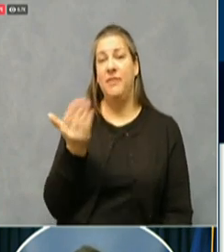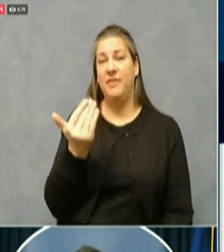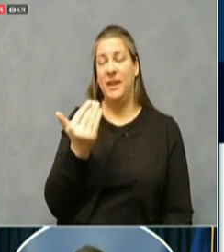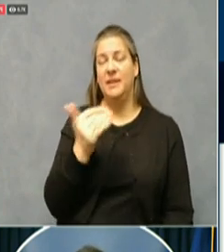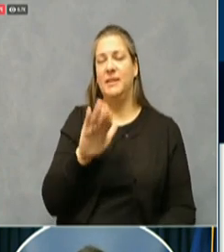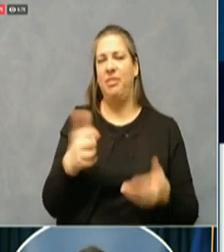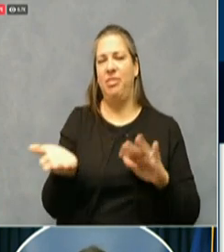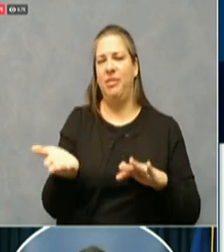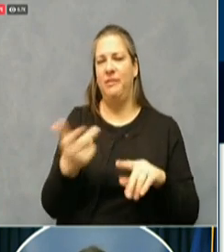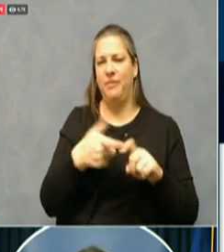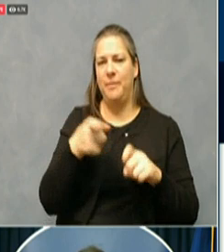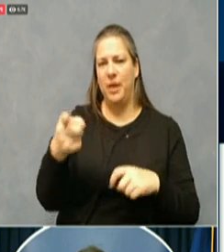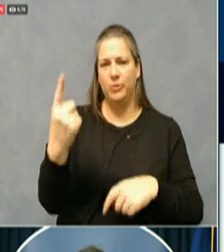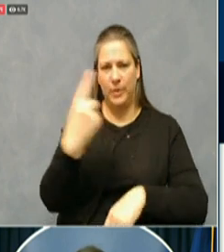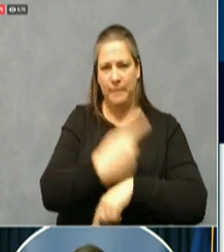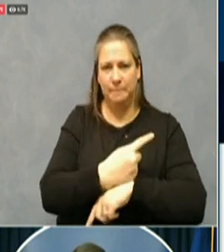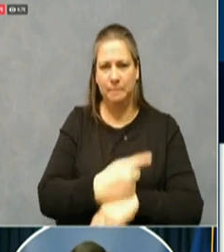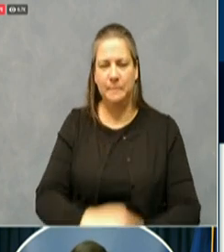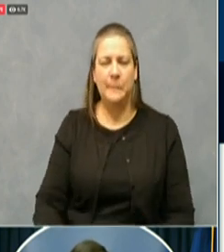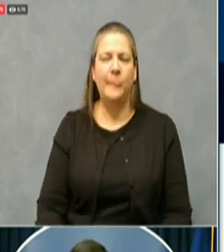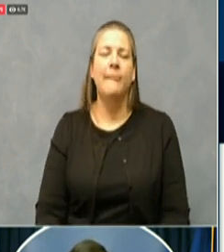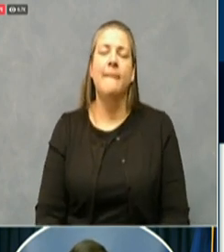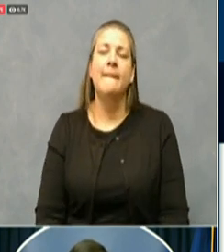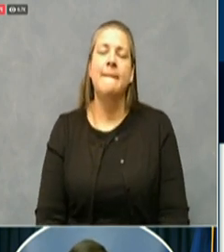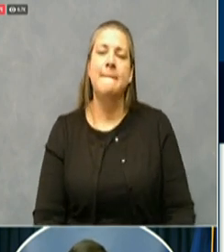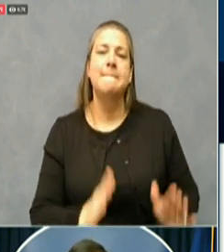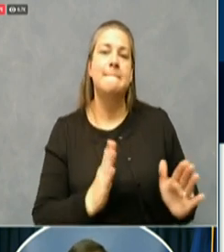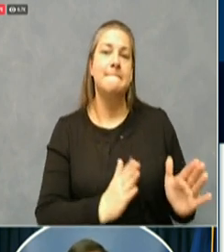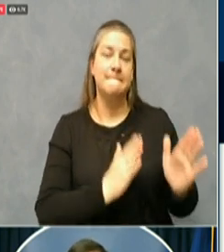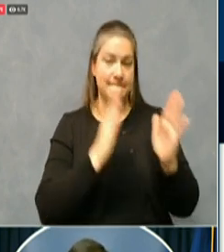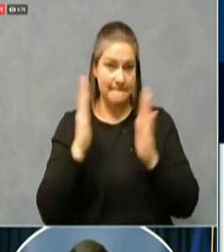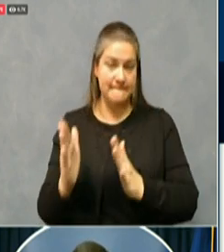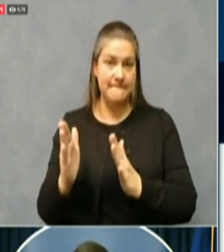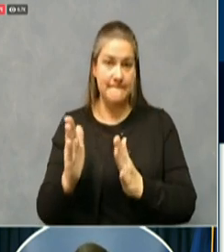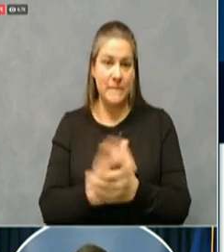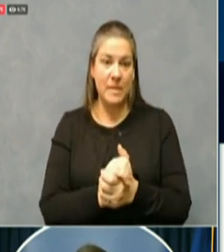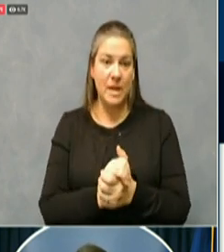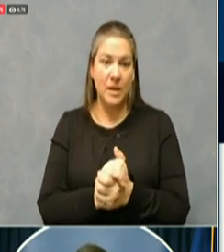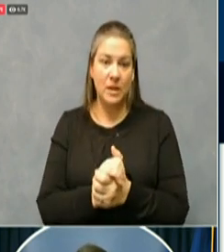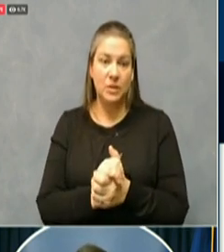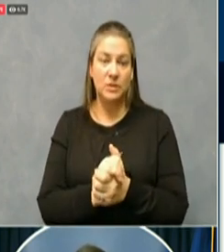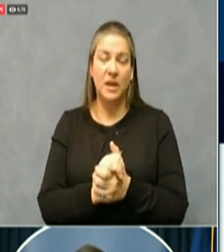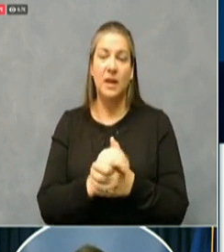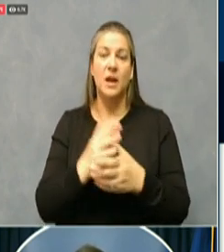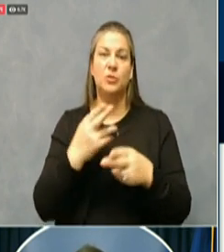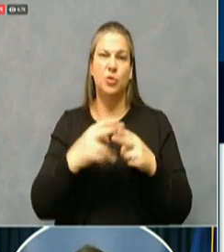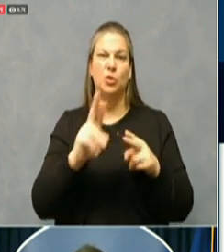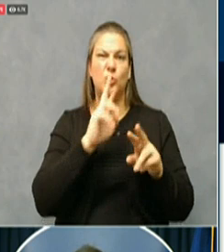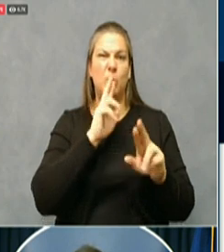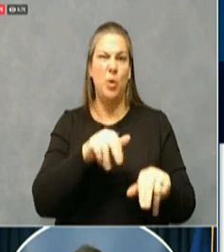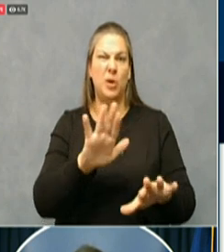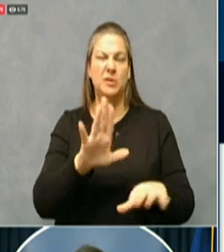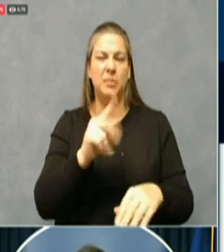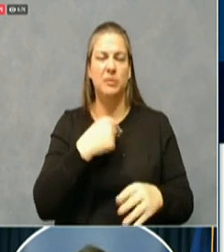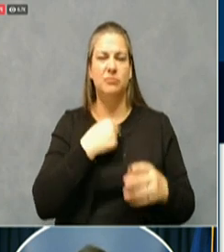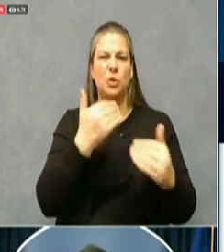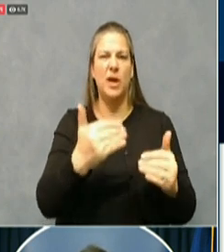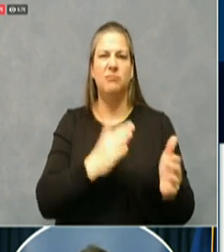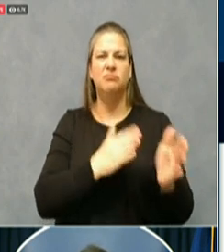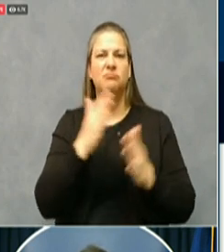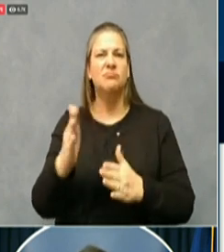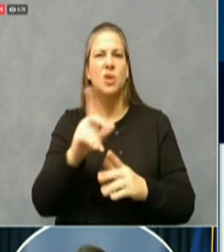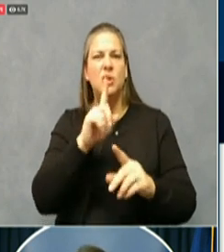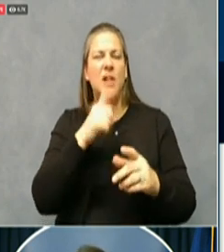All right, um, shorter report today. Uh, we're going to move directly into questions. I have